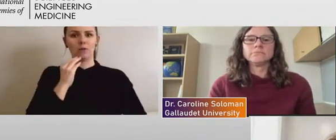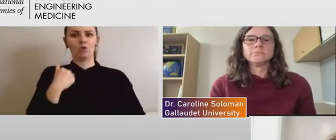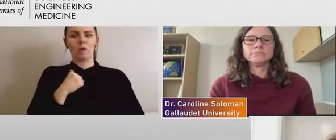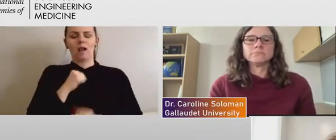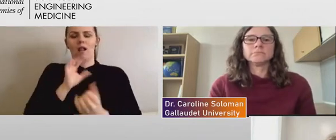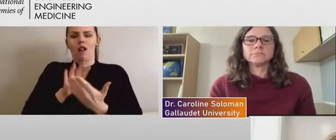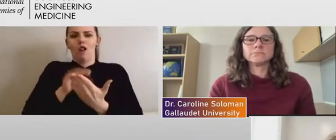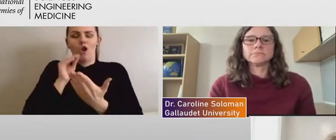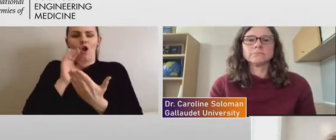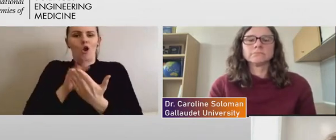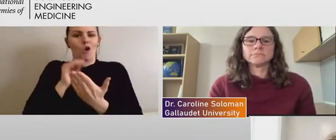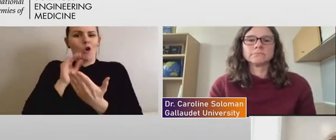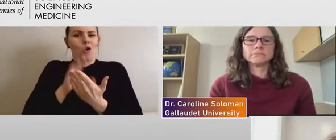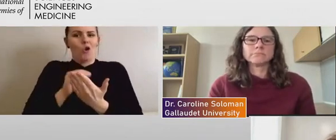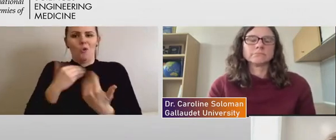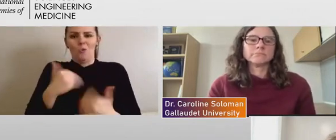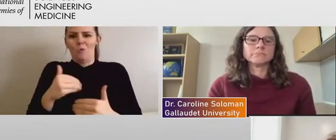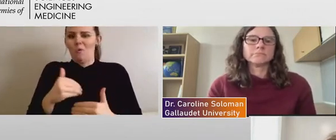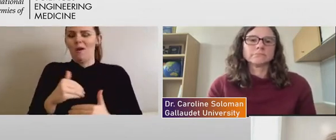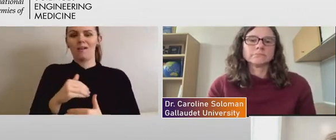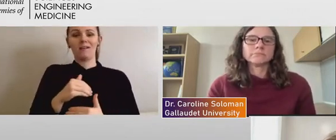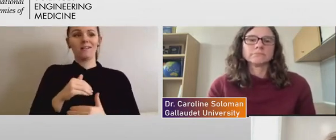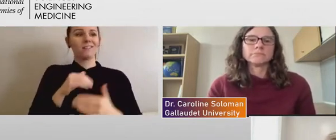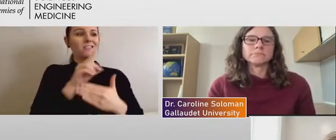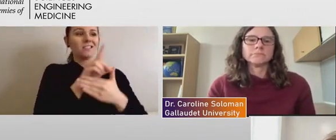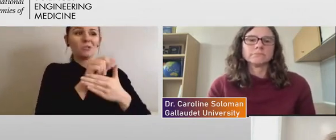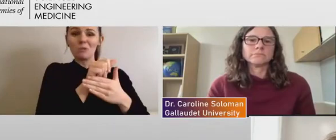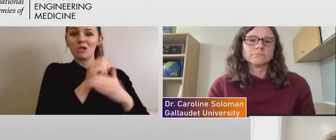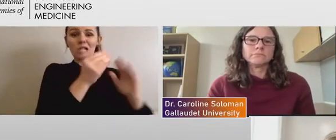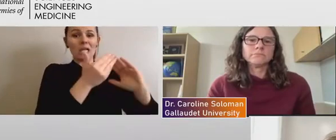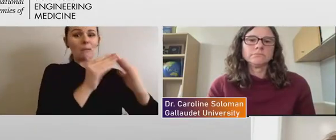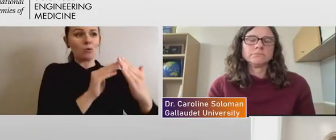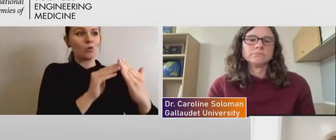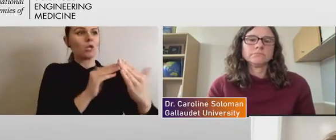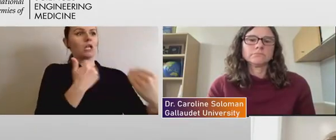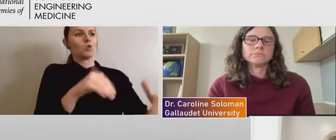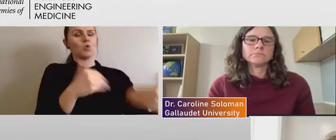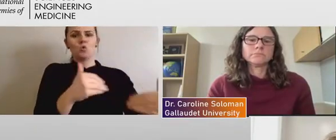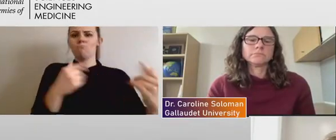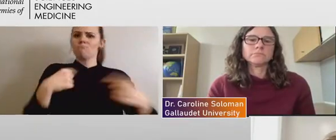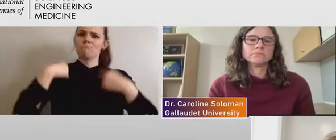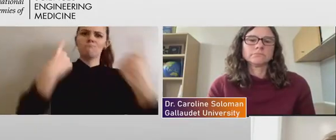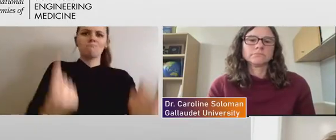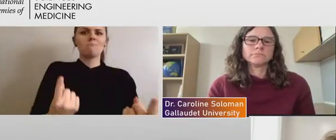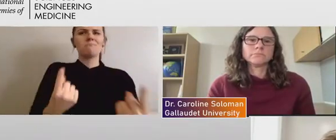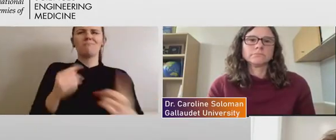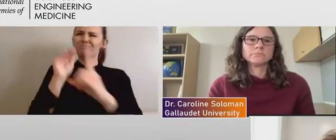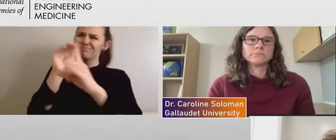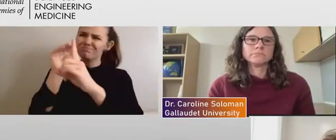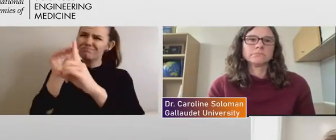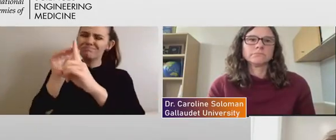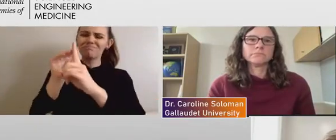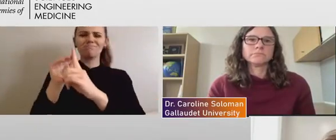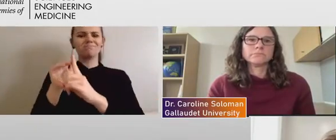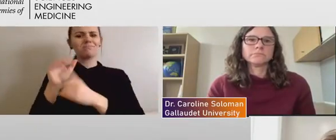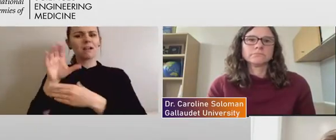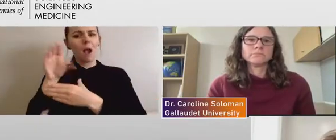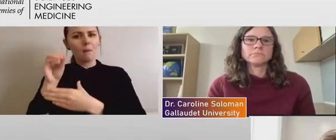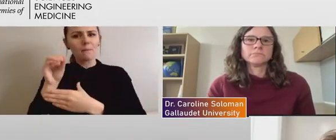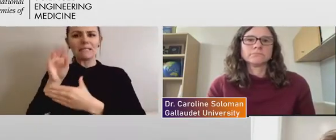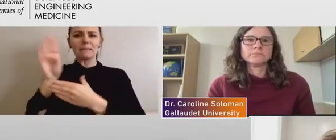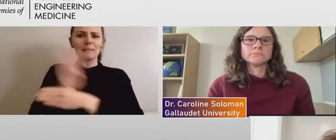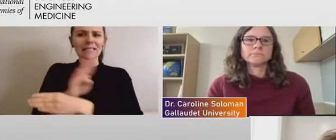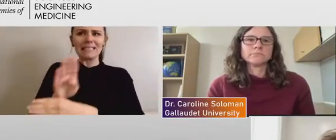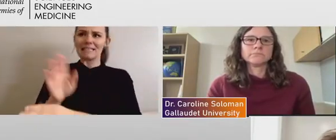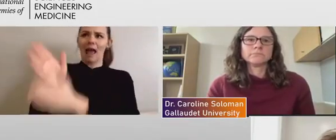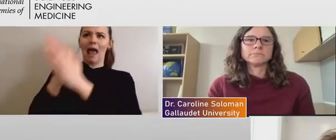community have been asking for abilities to work remotely, um, for a long time and the pandemic has shown us that